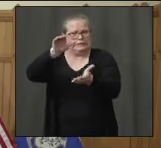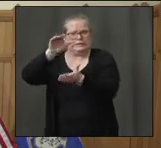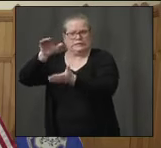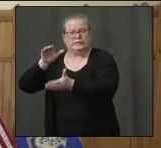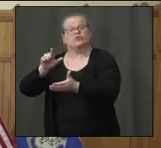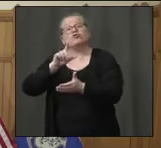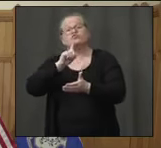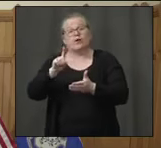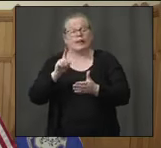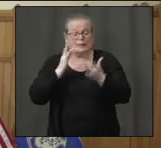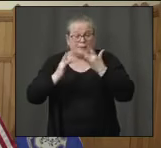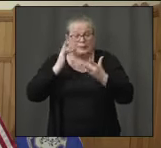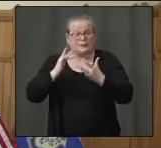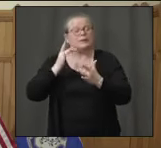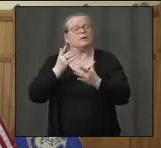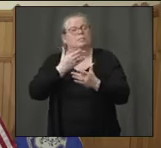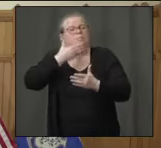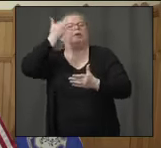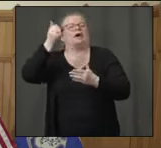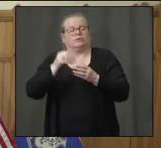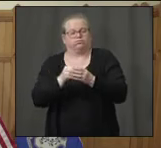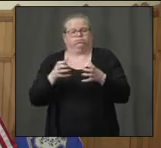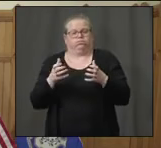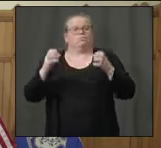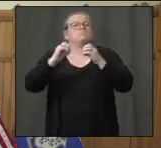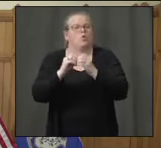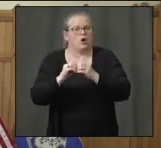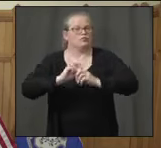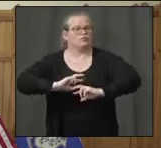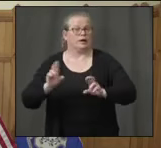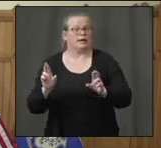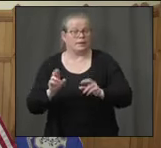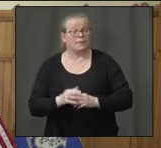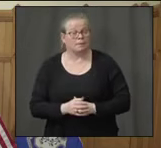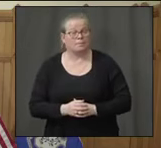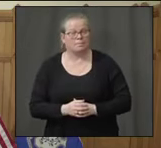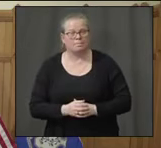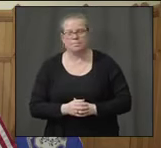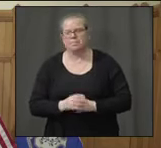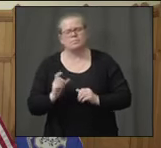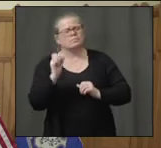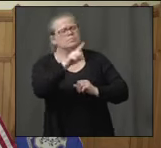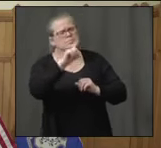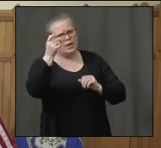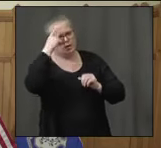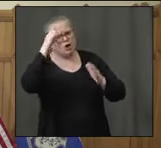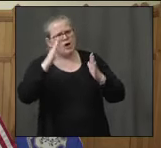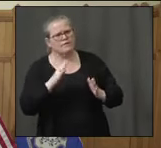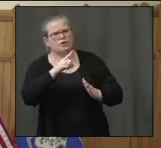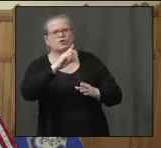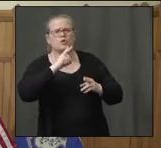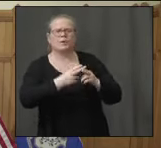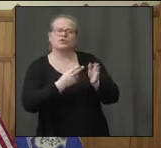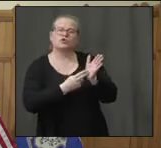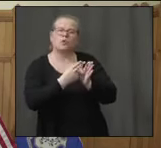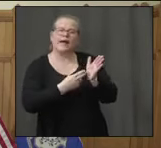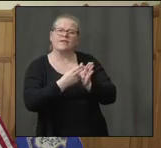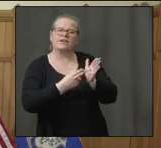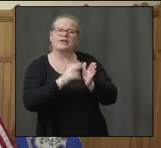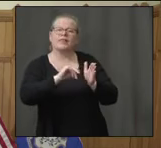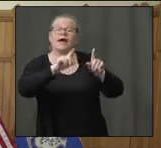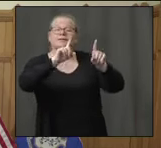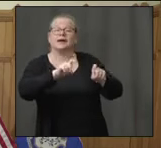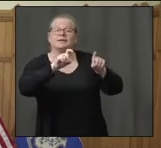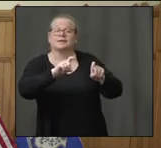if I could just sneak one in for the governor real quick. Governor, you had mentioned that the testing center in New Haven was a way to